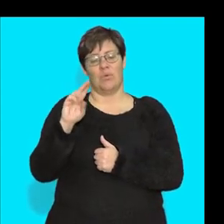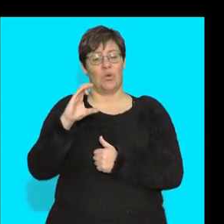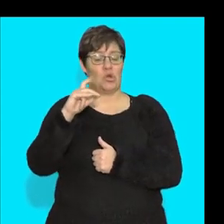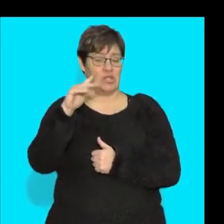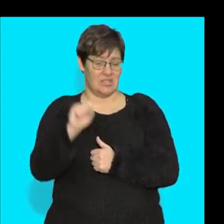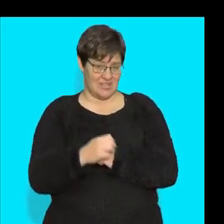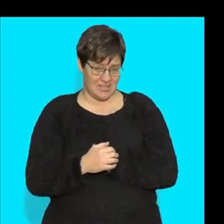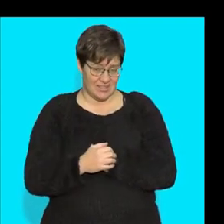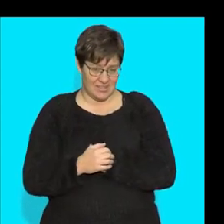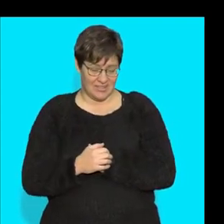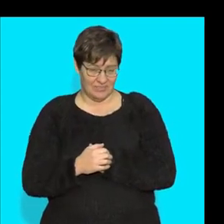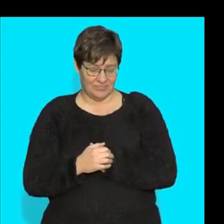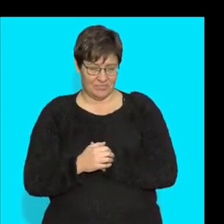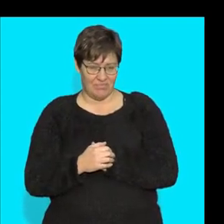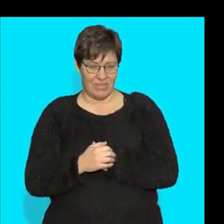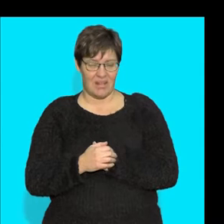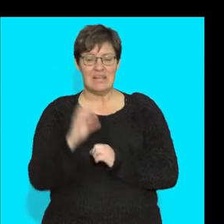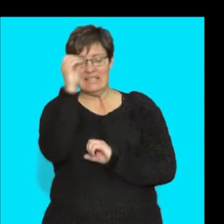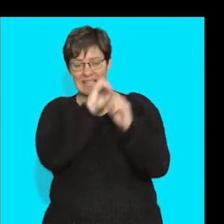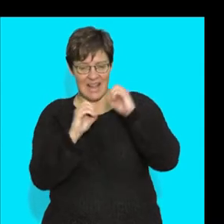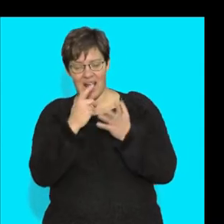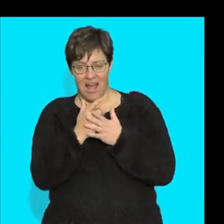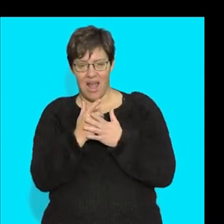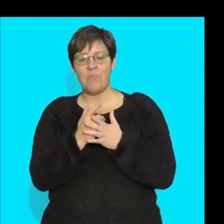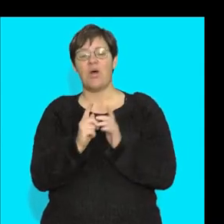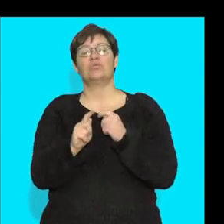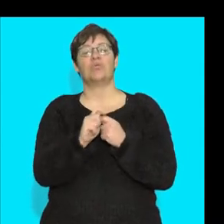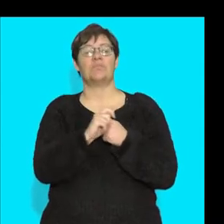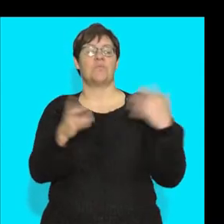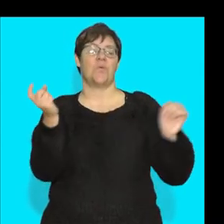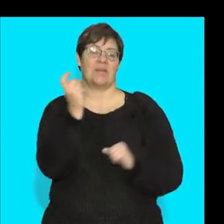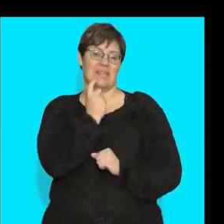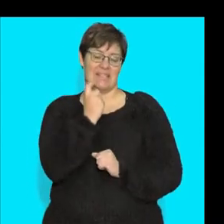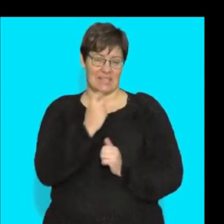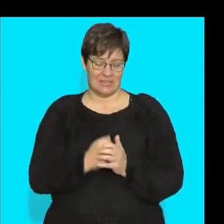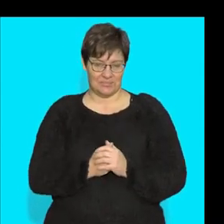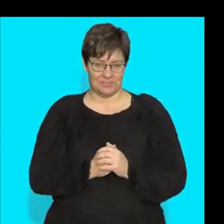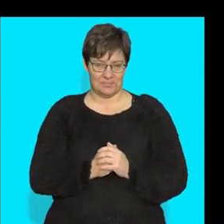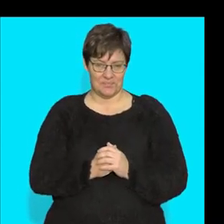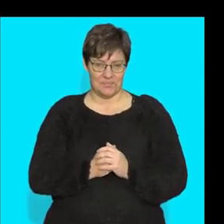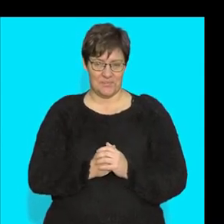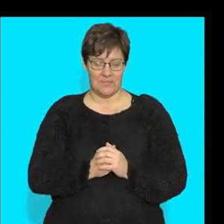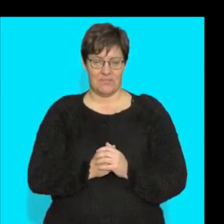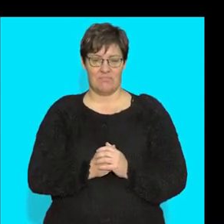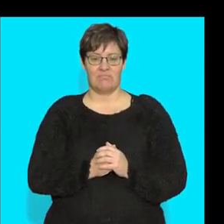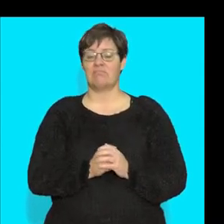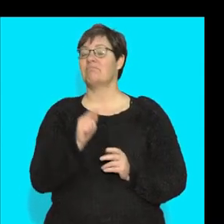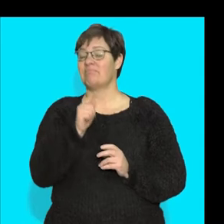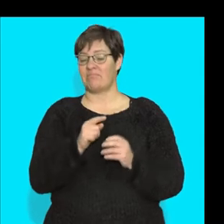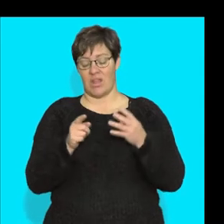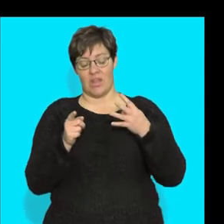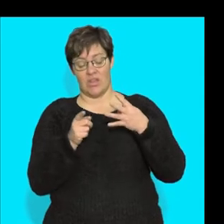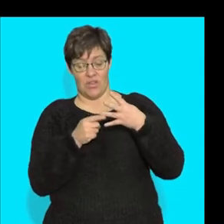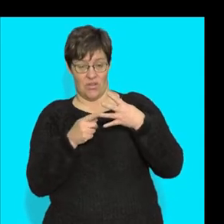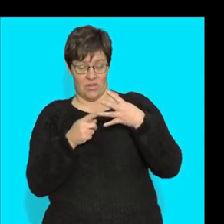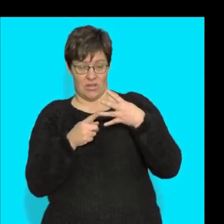the fact that all these mucus cells are going to make transport so much easier. Okay, so that